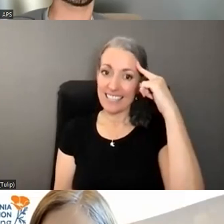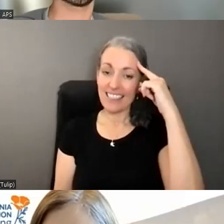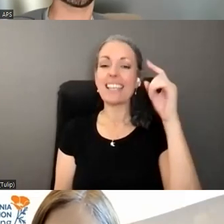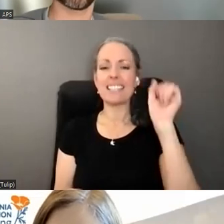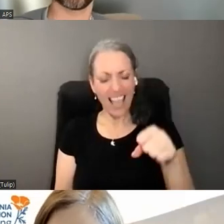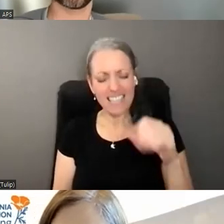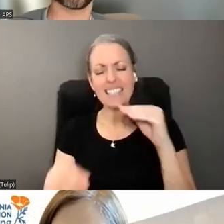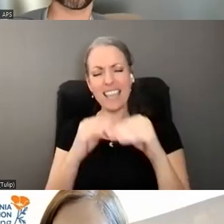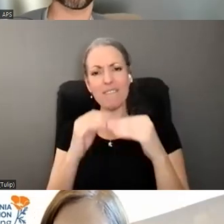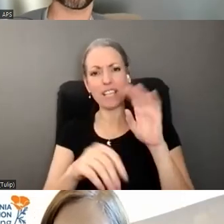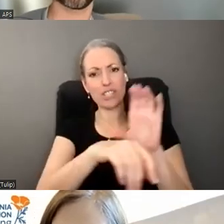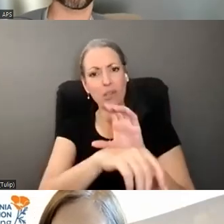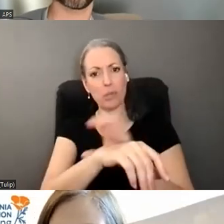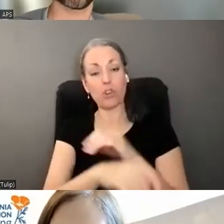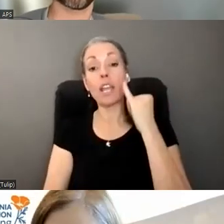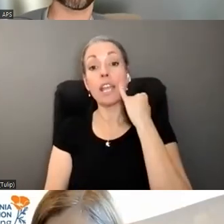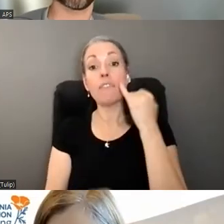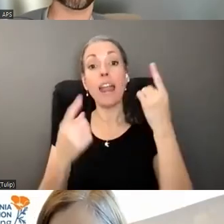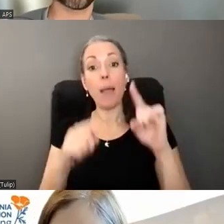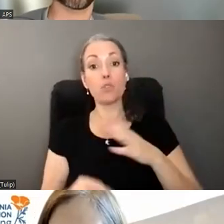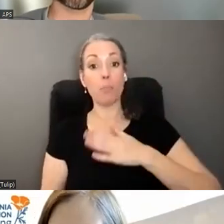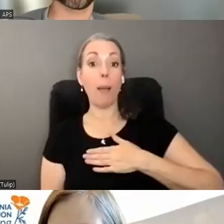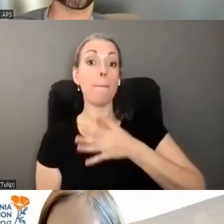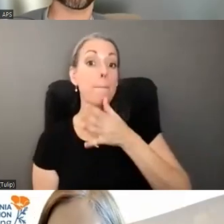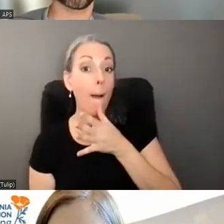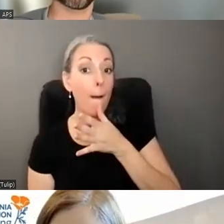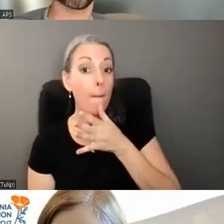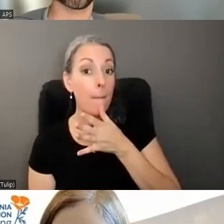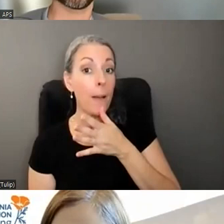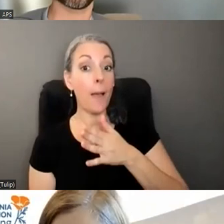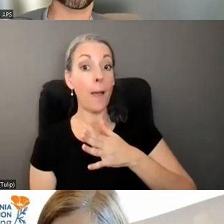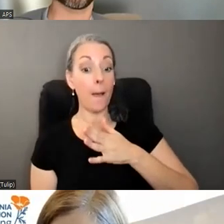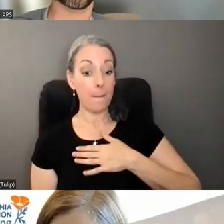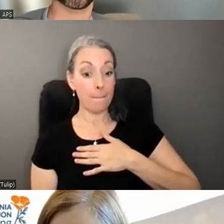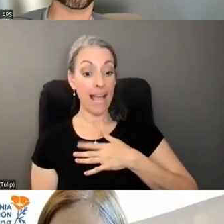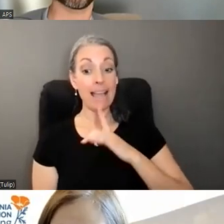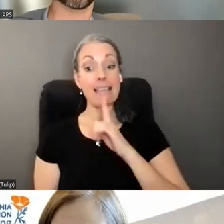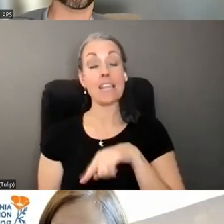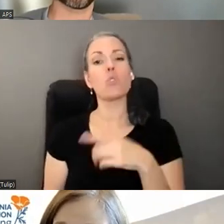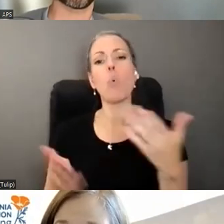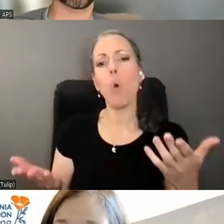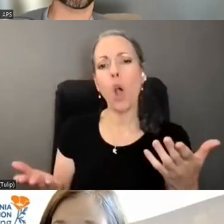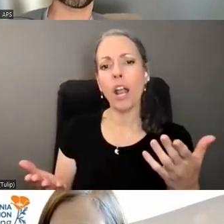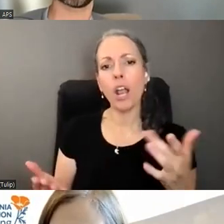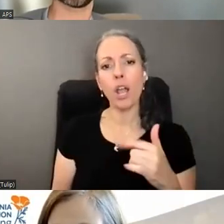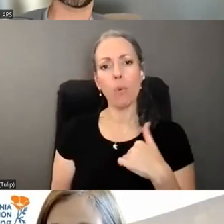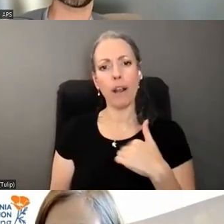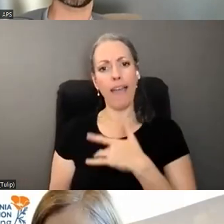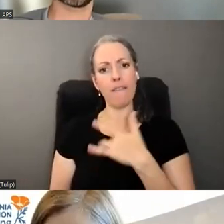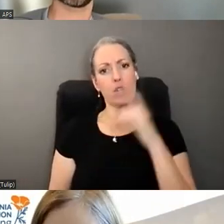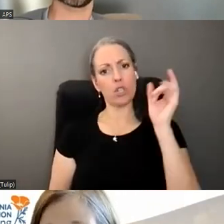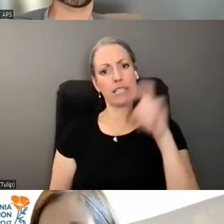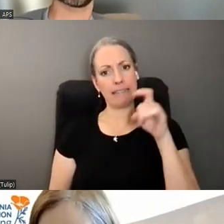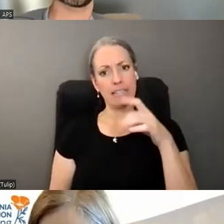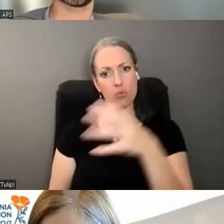if that happened to my mother what would my reaction be would I feel the need to